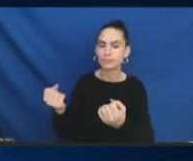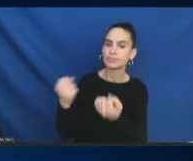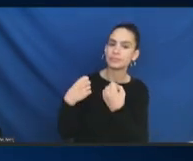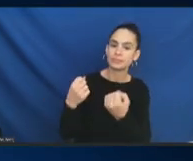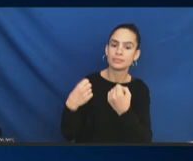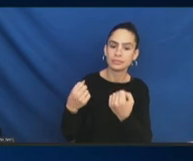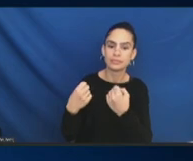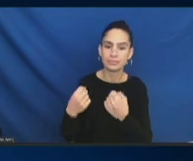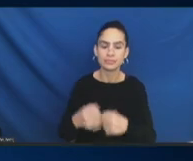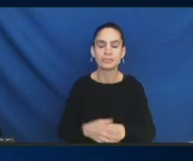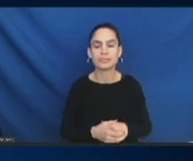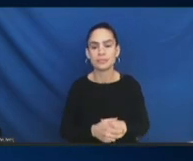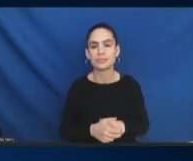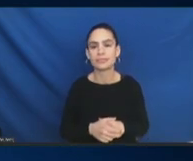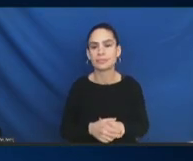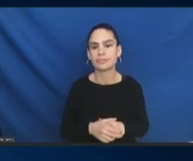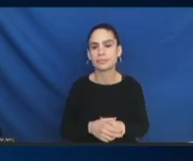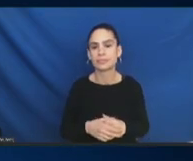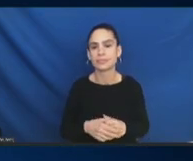Anti-Asian hate and belonging.